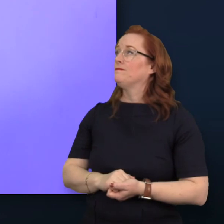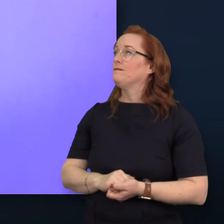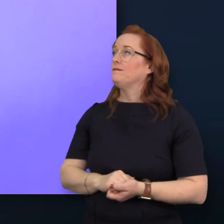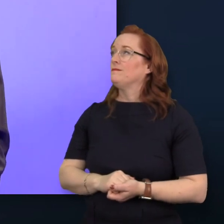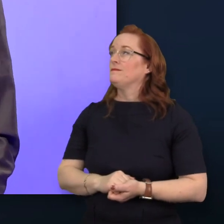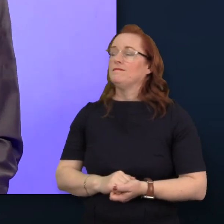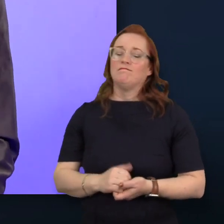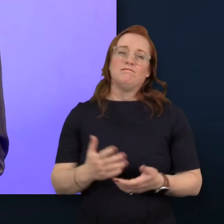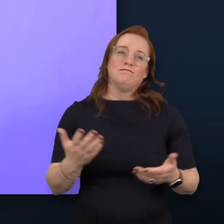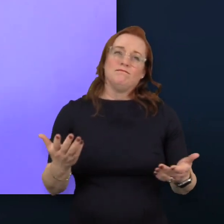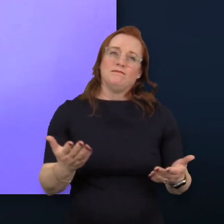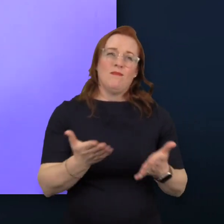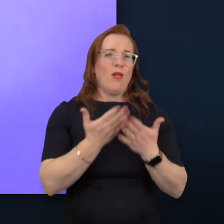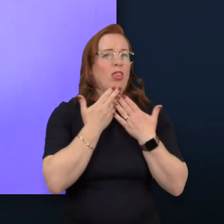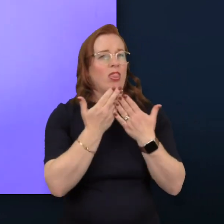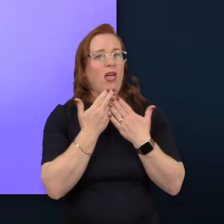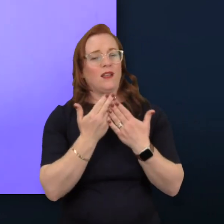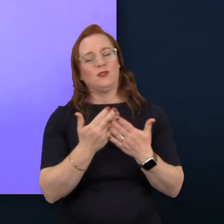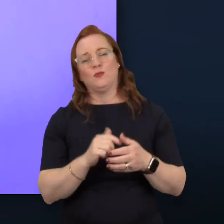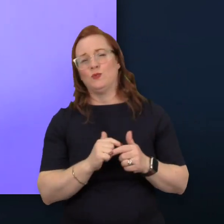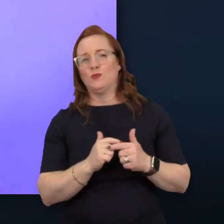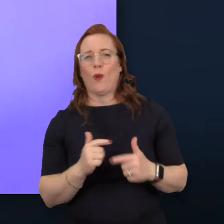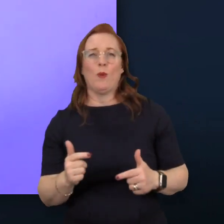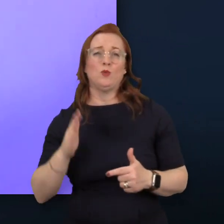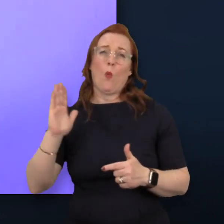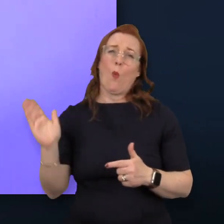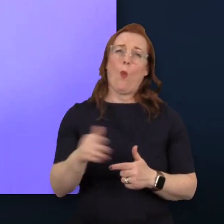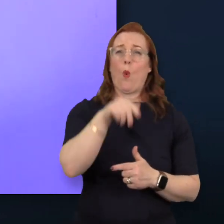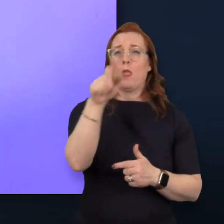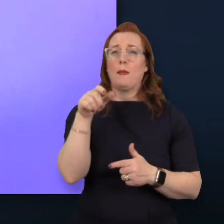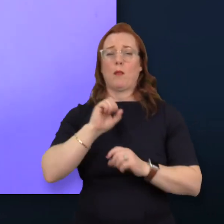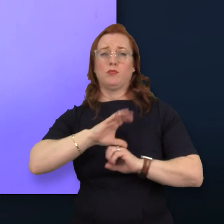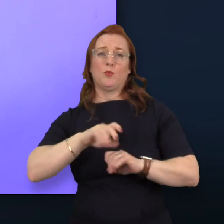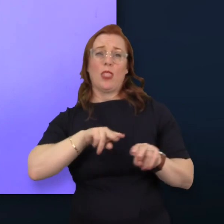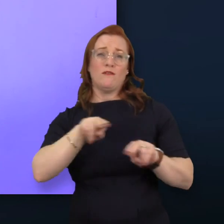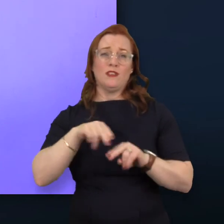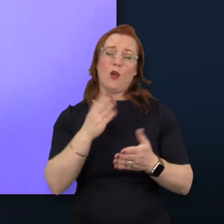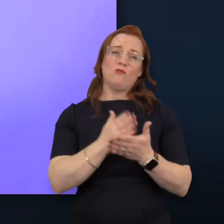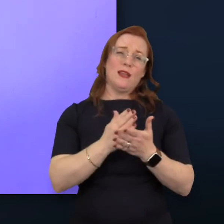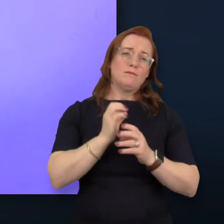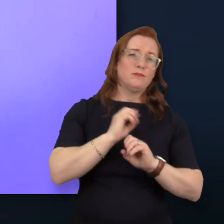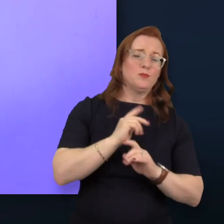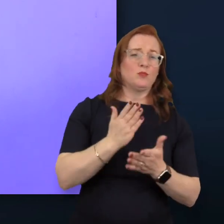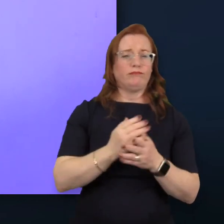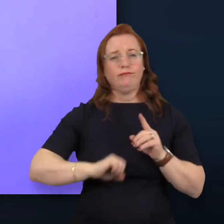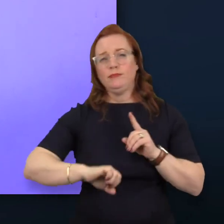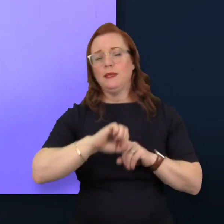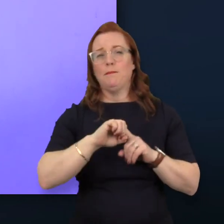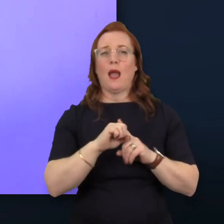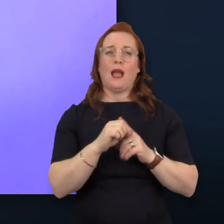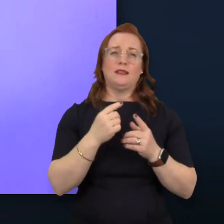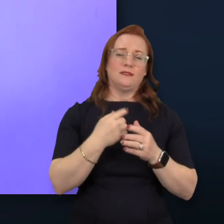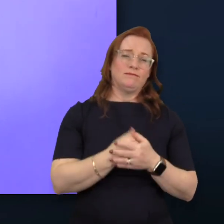Well, thank you ever so much to everybody who spoke, they're so powerfully and insightful.